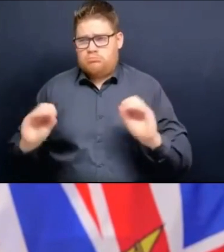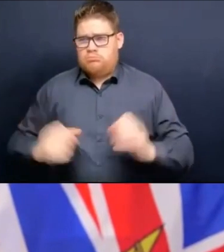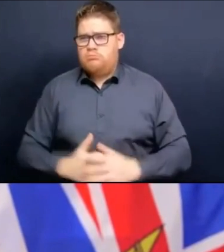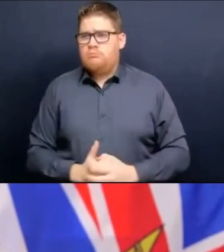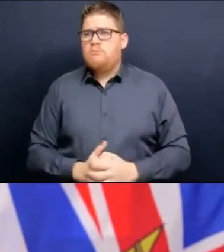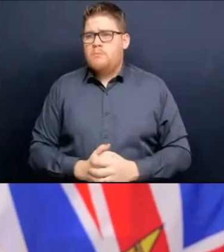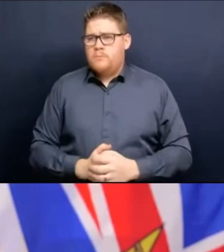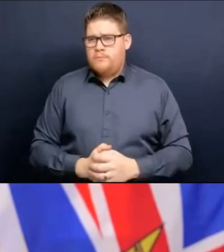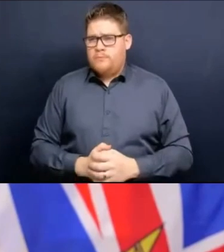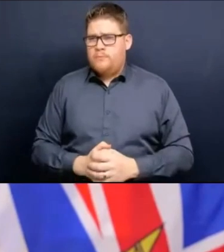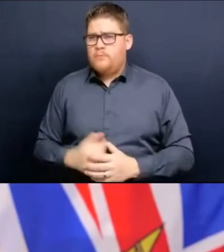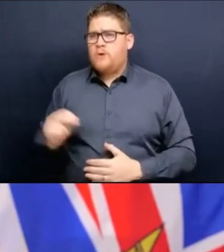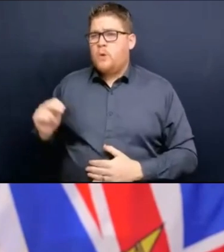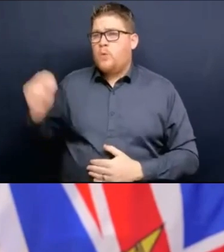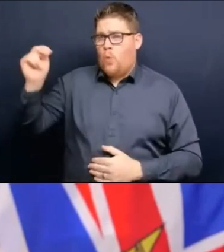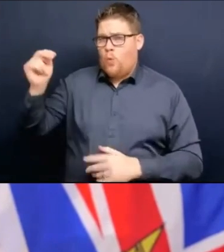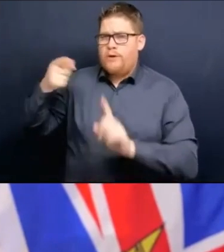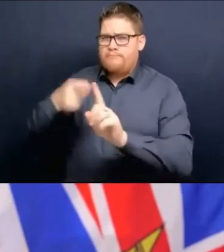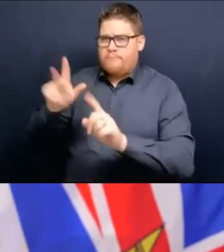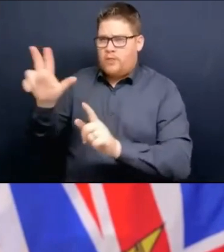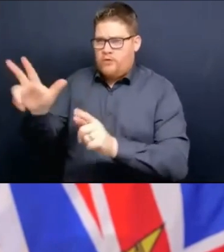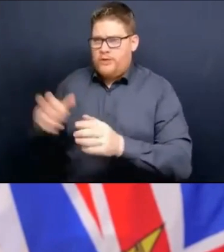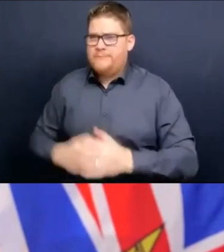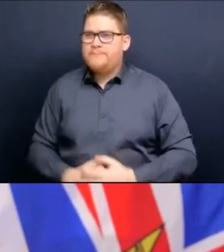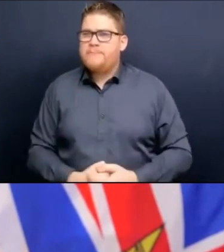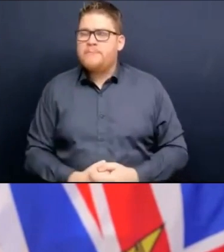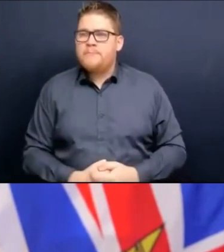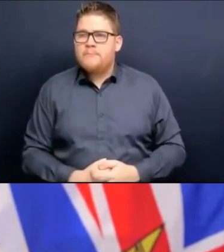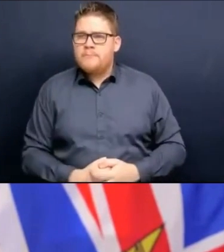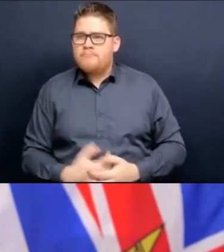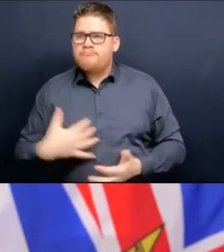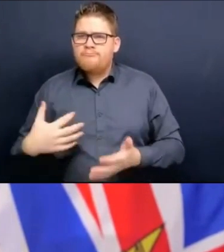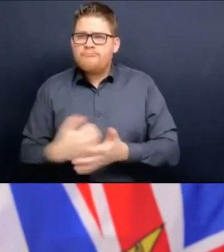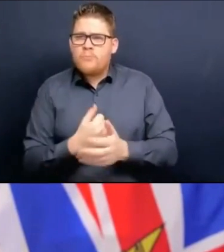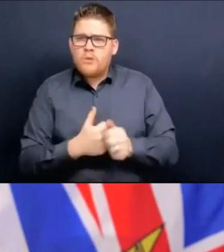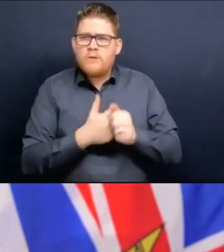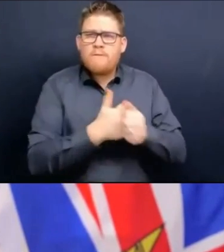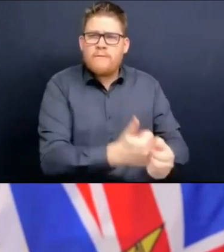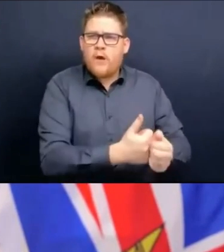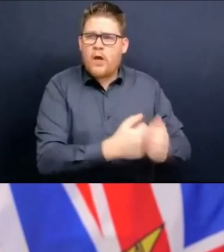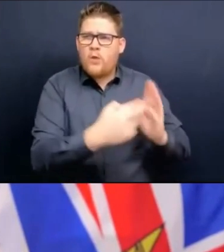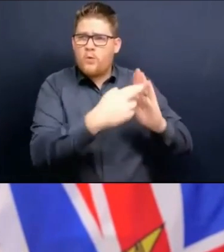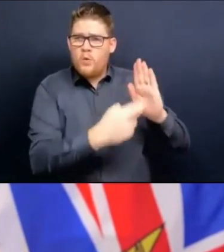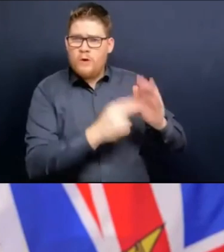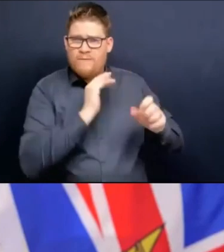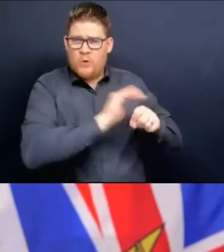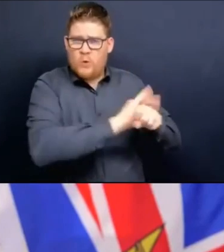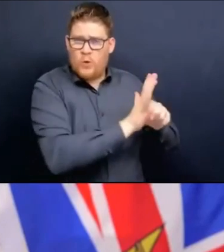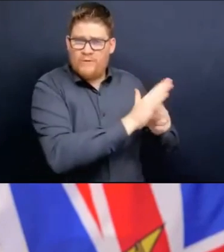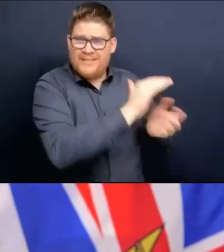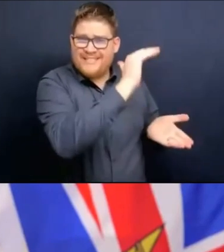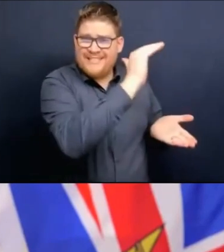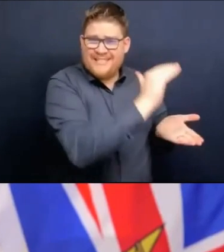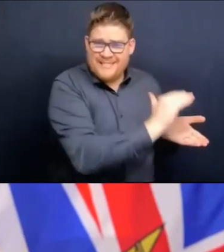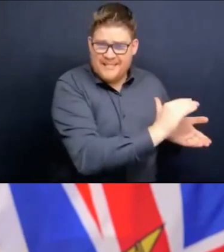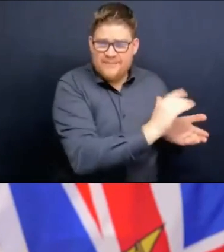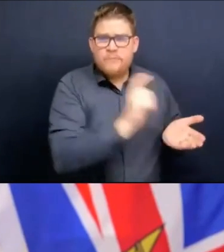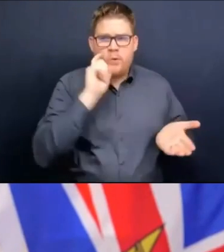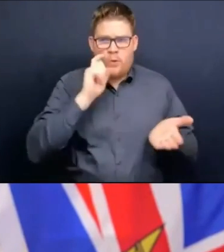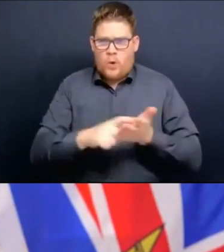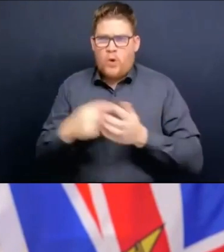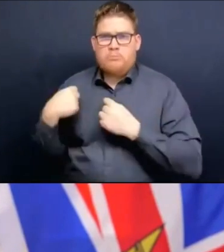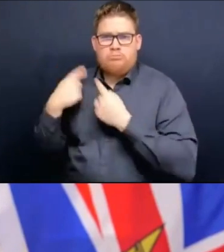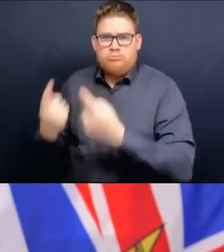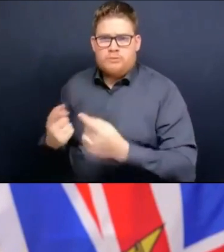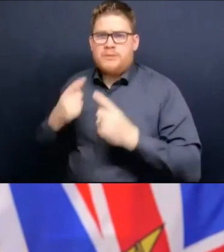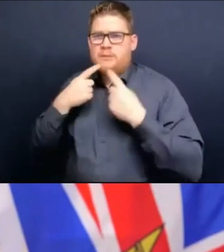-19's rapid spread from using our COVID sense to getting vaccinated to consistently following public health guidance have made a difference. Because of those